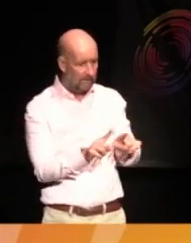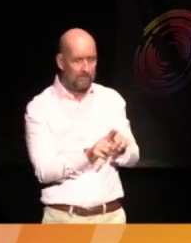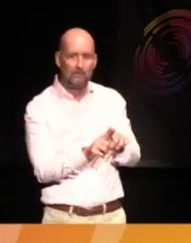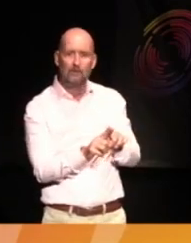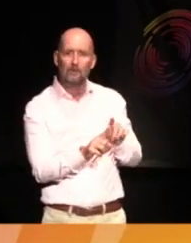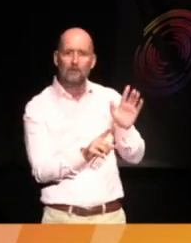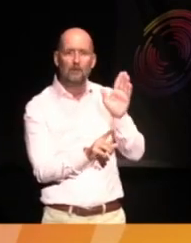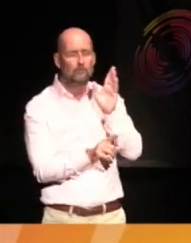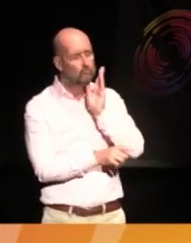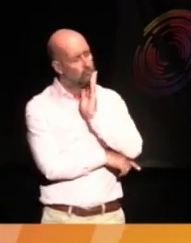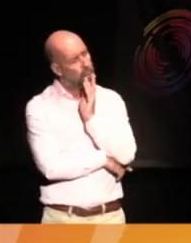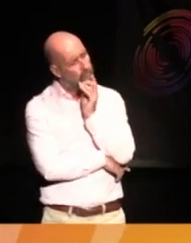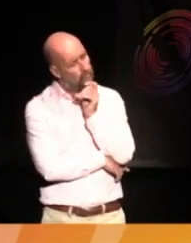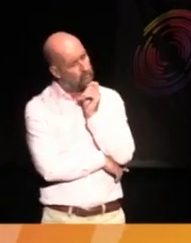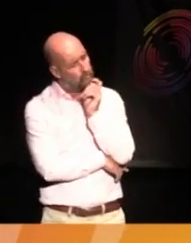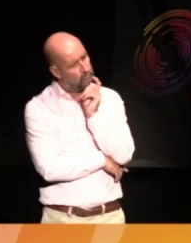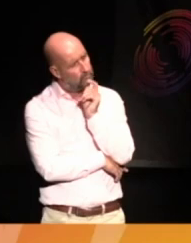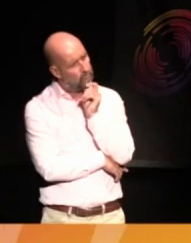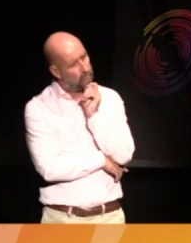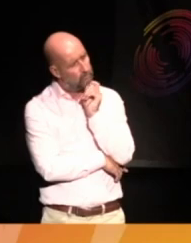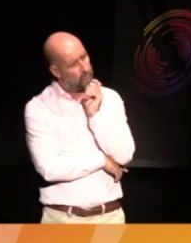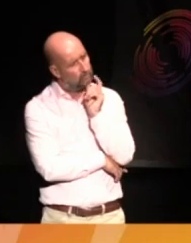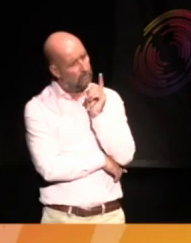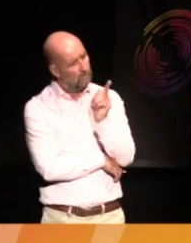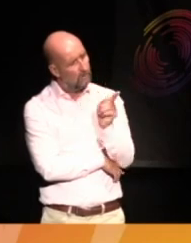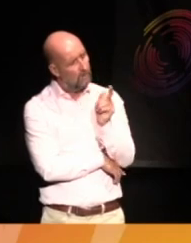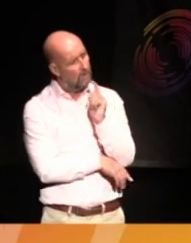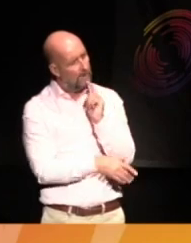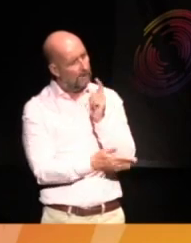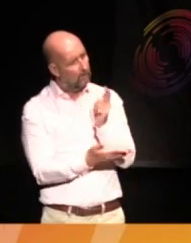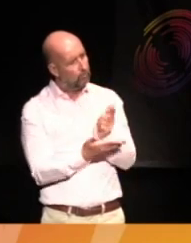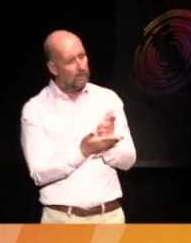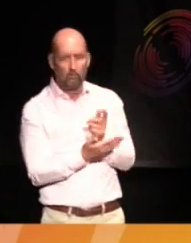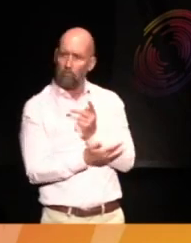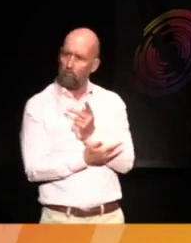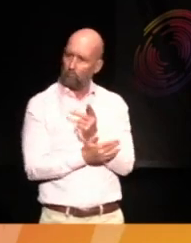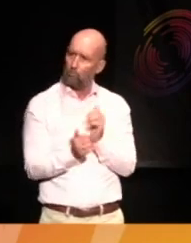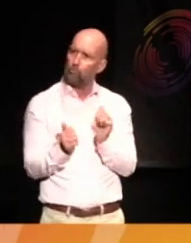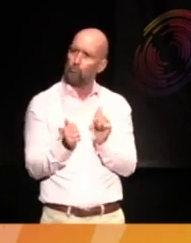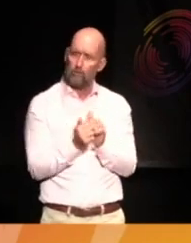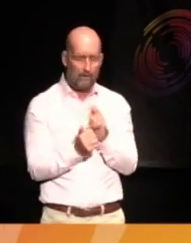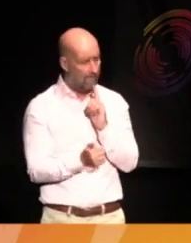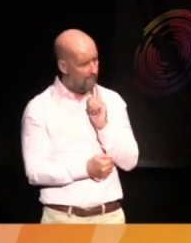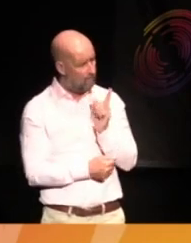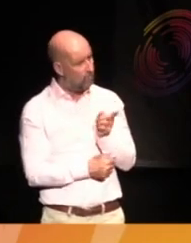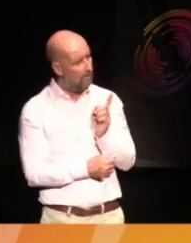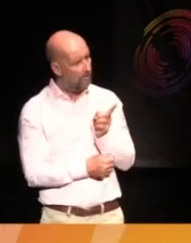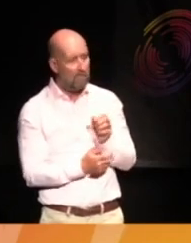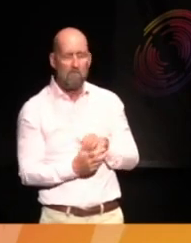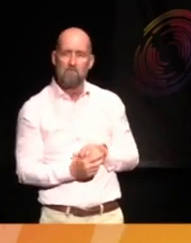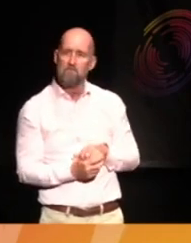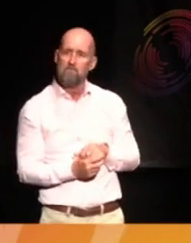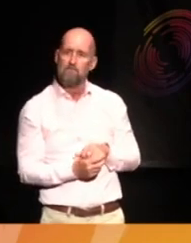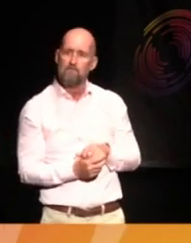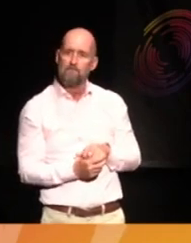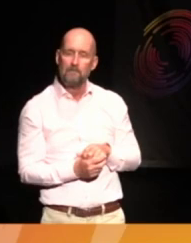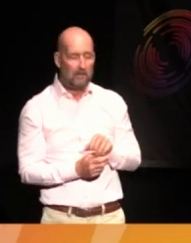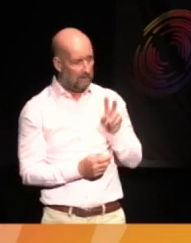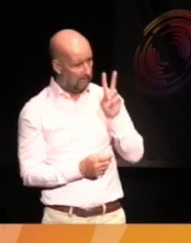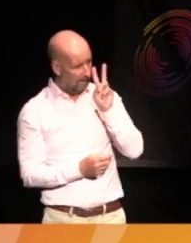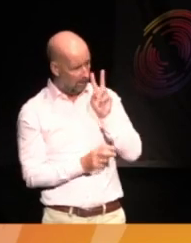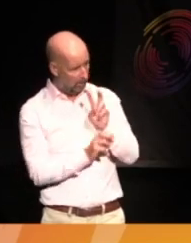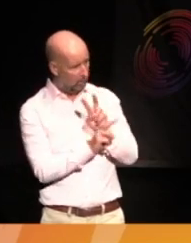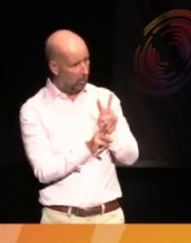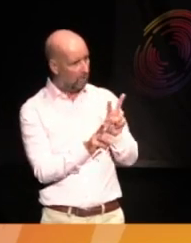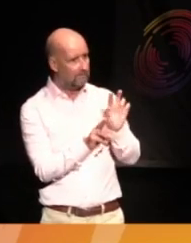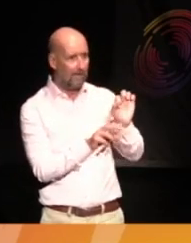their chins. It's incredible, they agree. Incredible. This looks just like